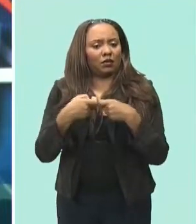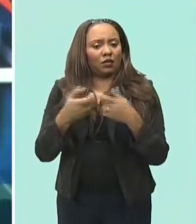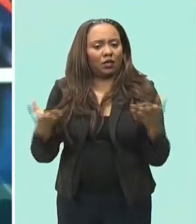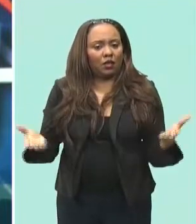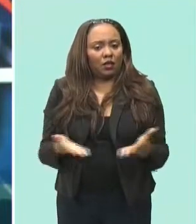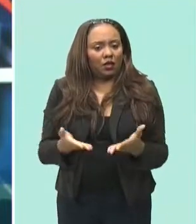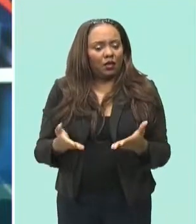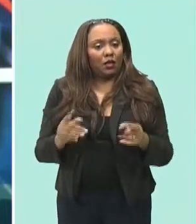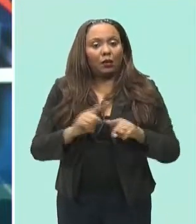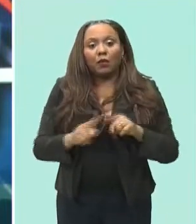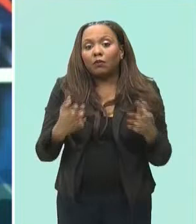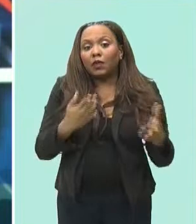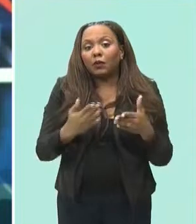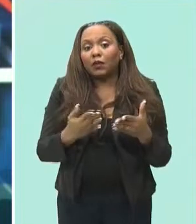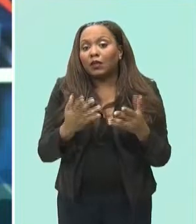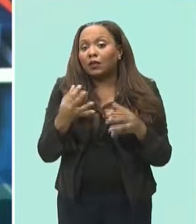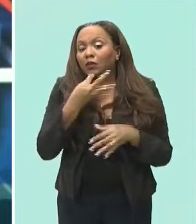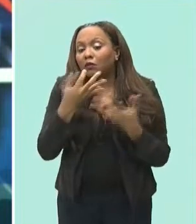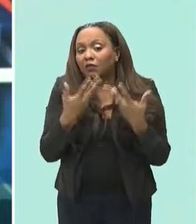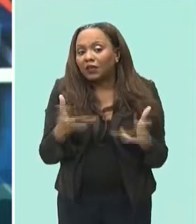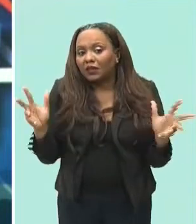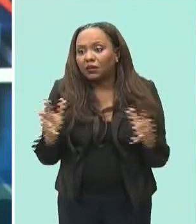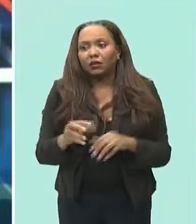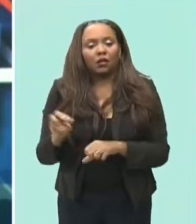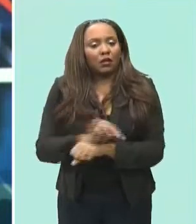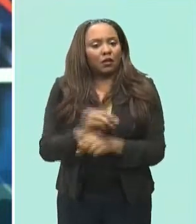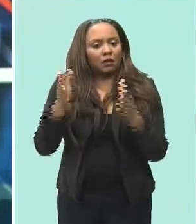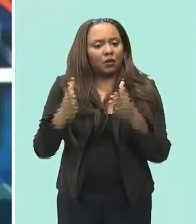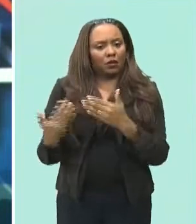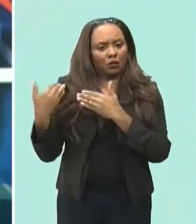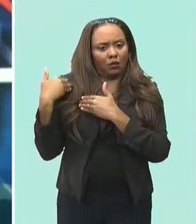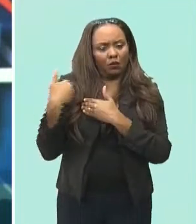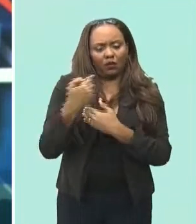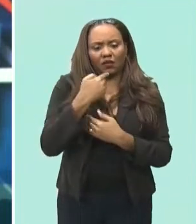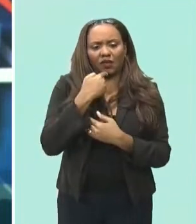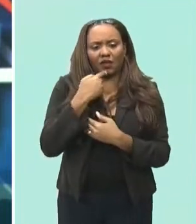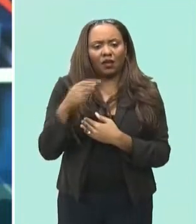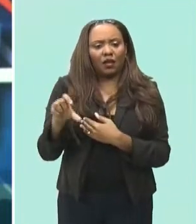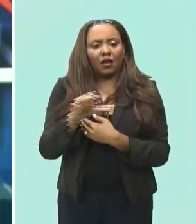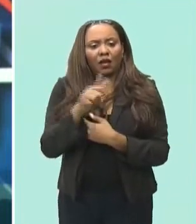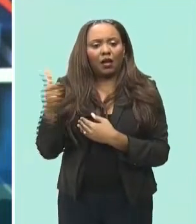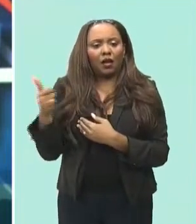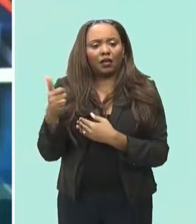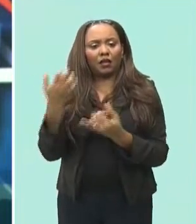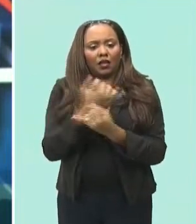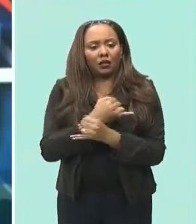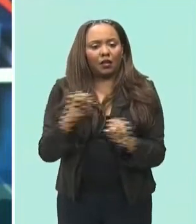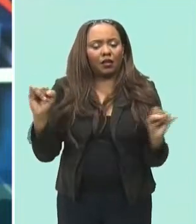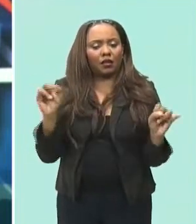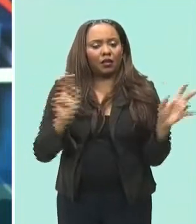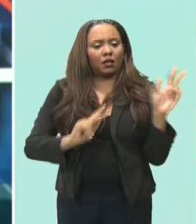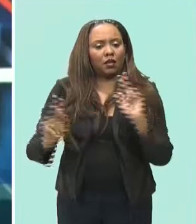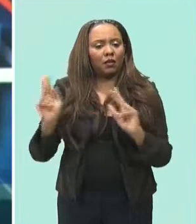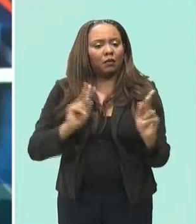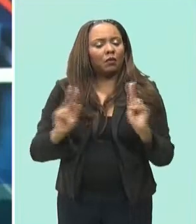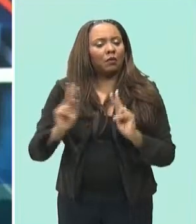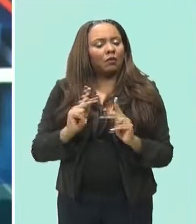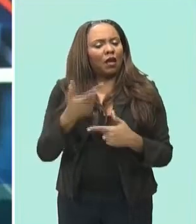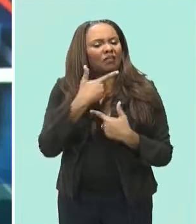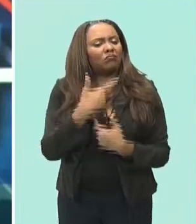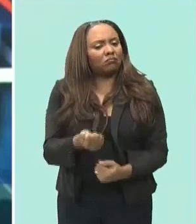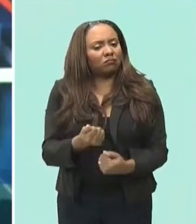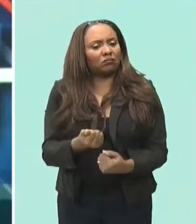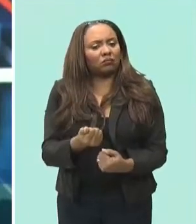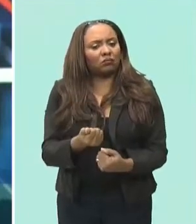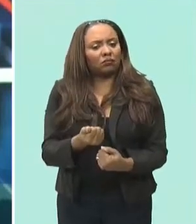could be coming to an end minister of energy and water resources wilford abrams says other independent power producers have expressed an